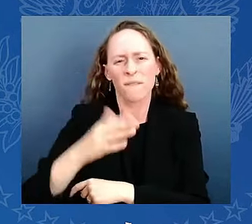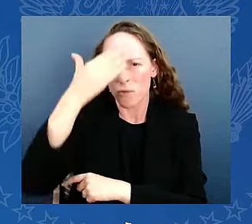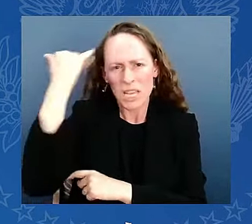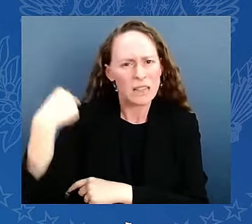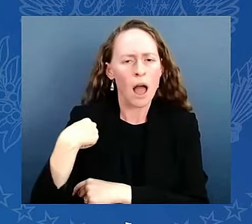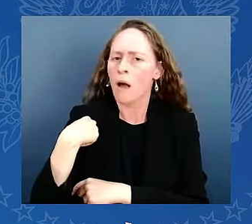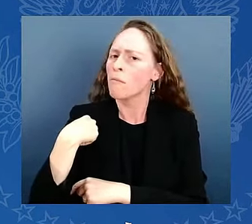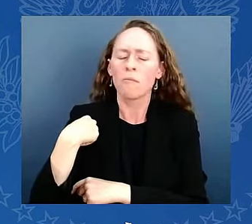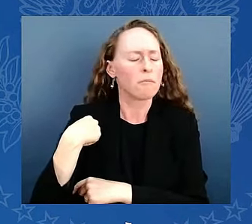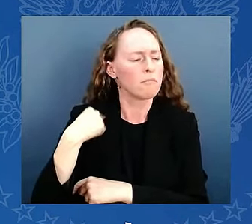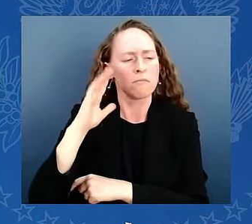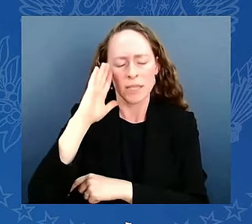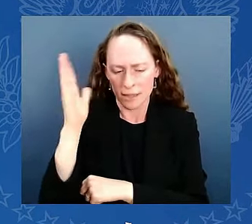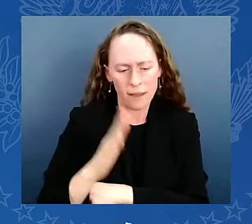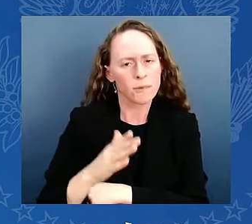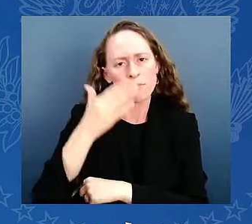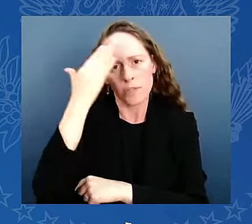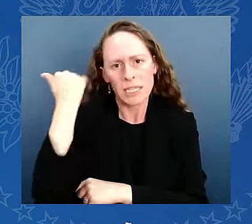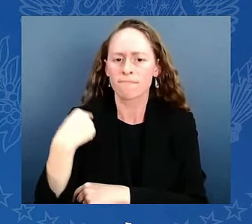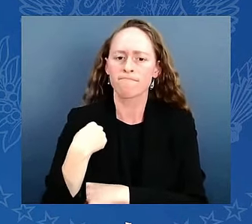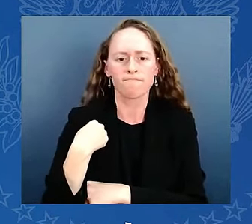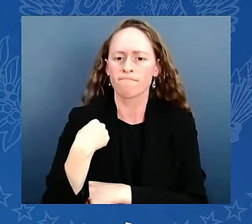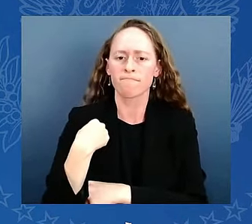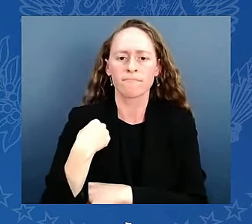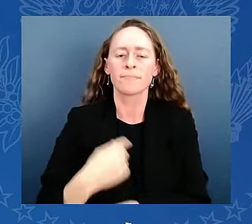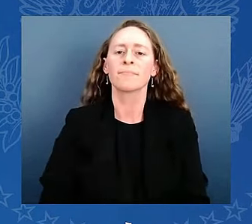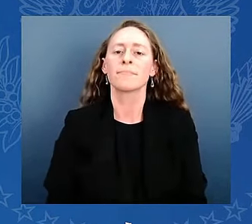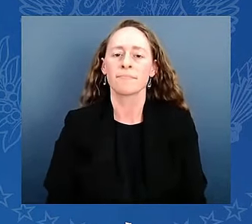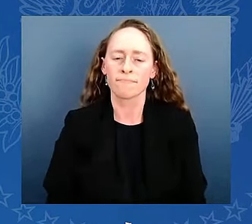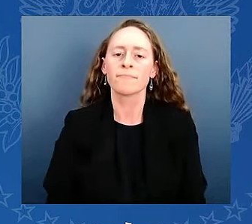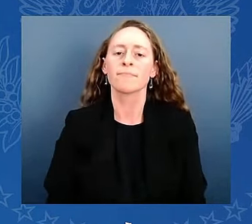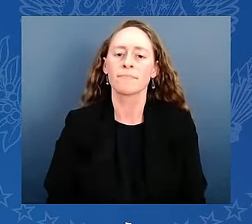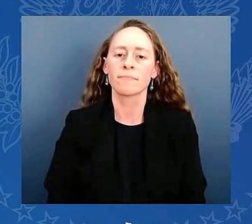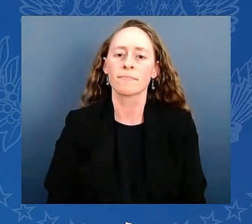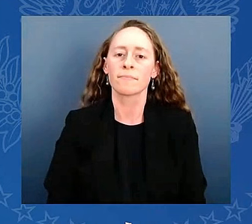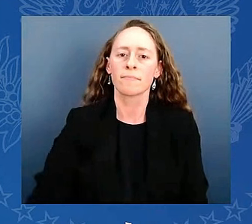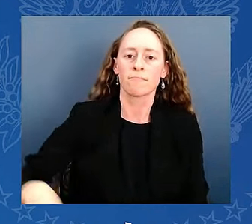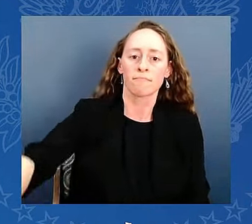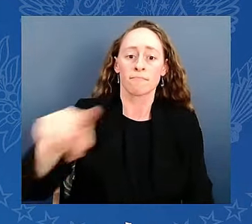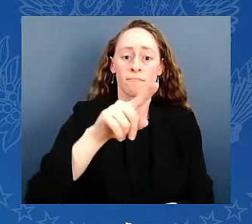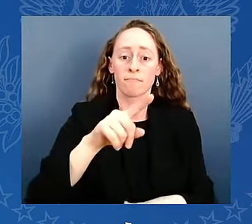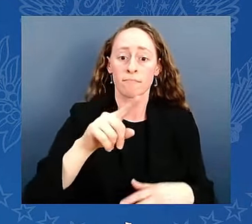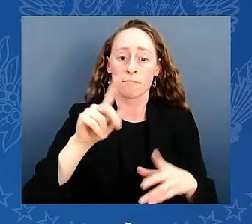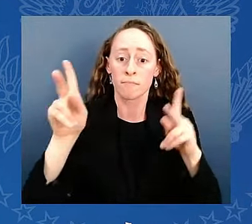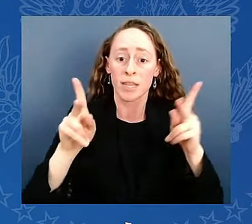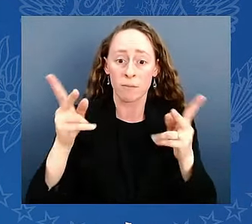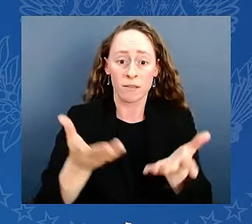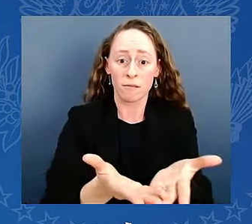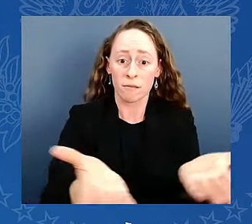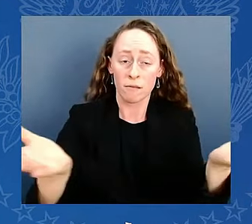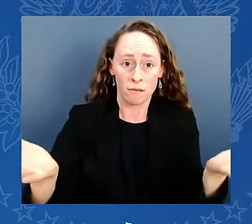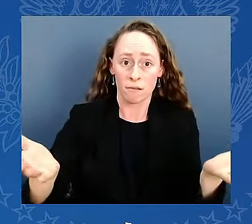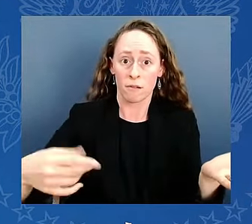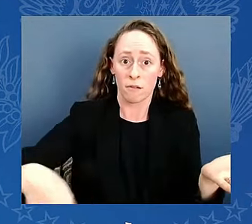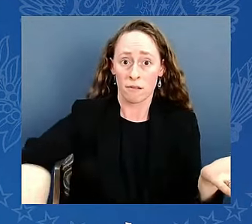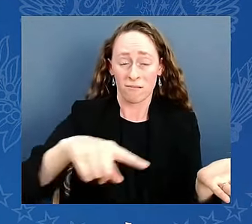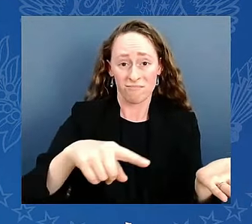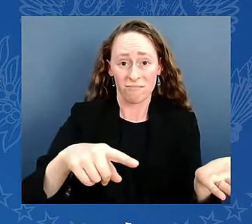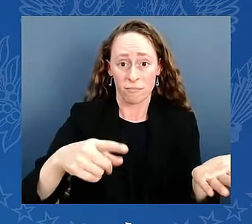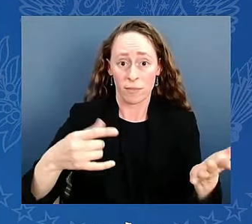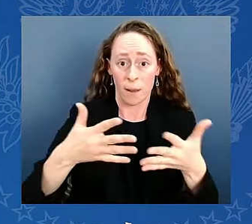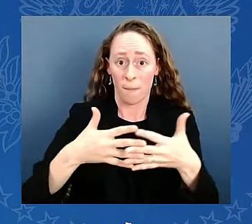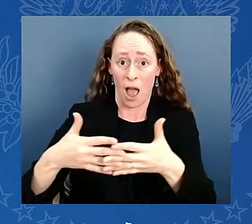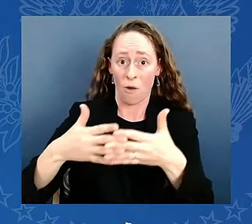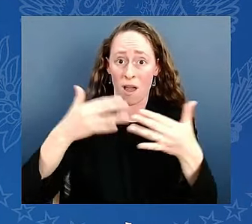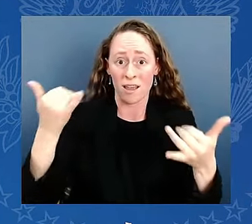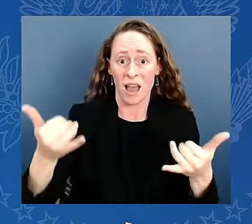is at an inflection point. One of those rare moments in history when the decisions we make now will determine our fate